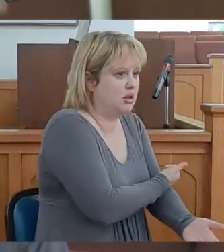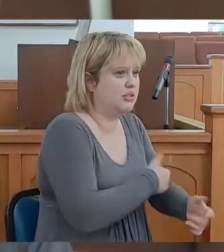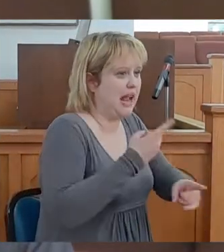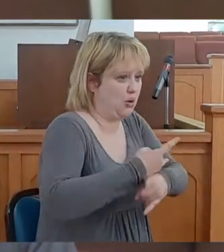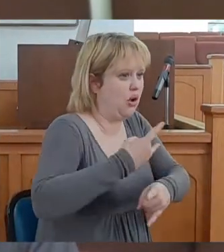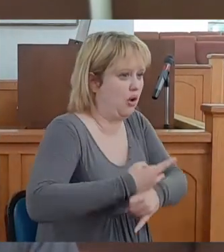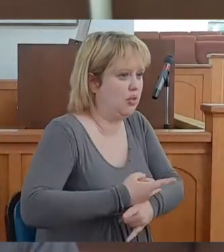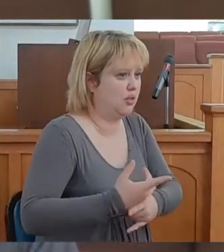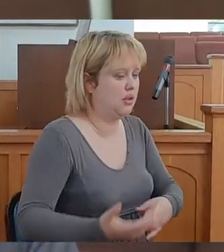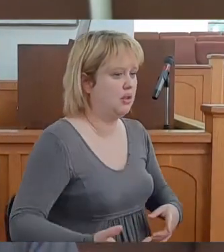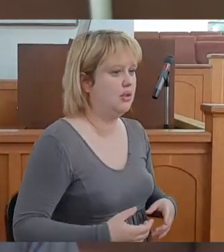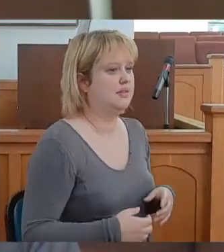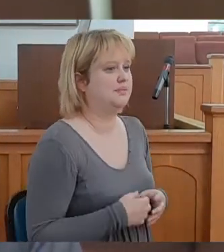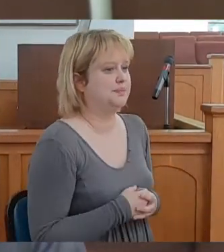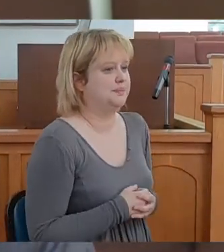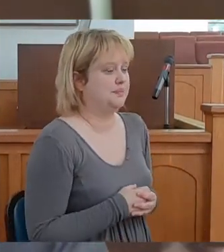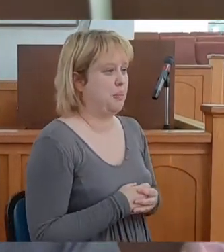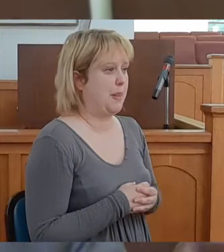and alcohol.